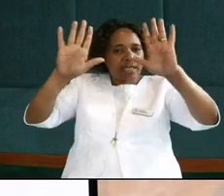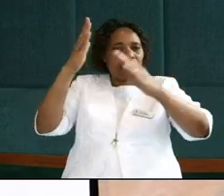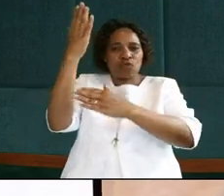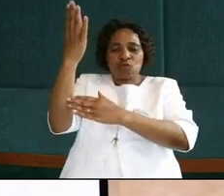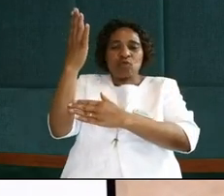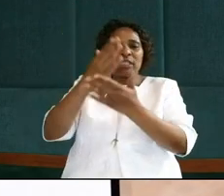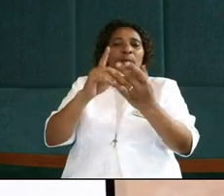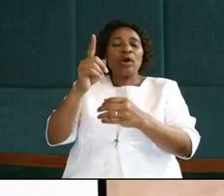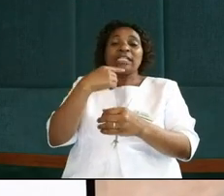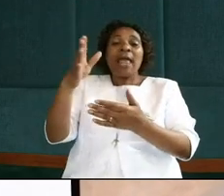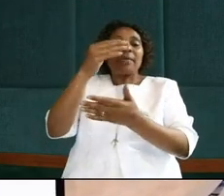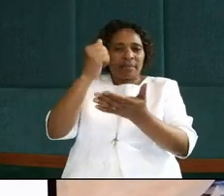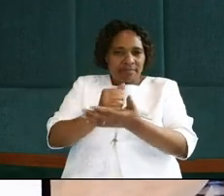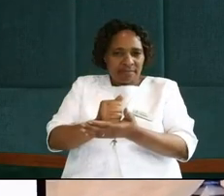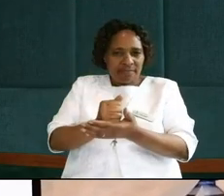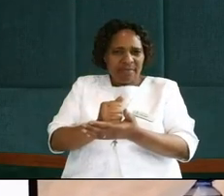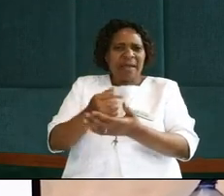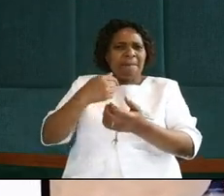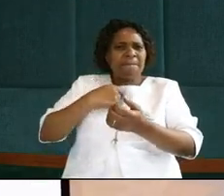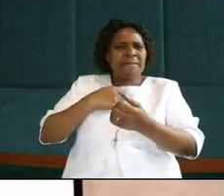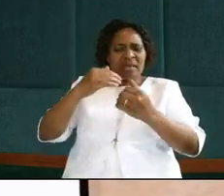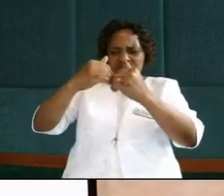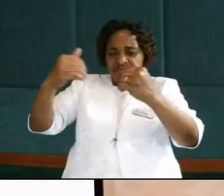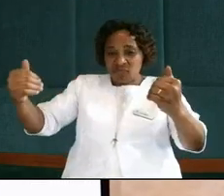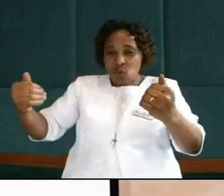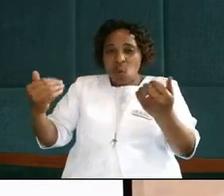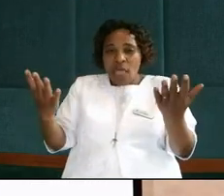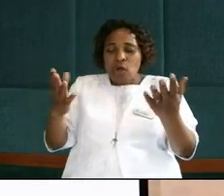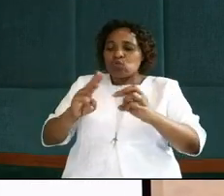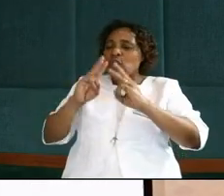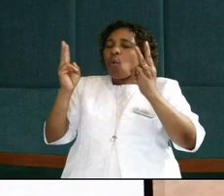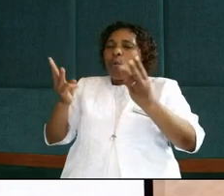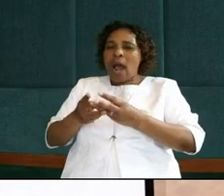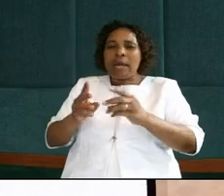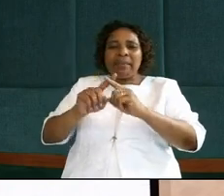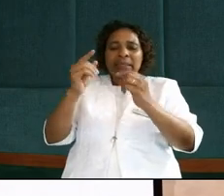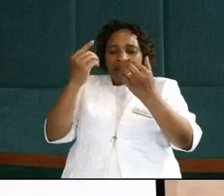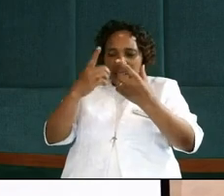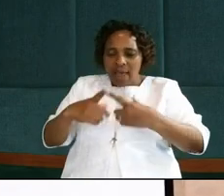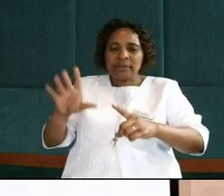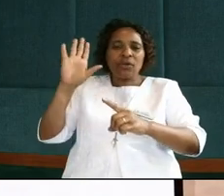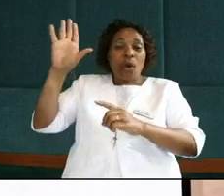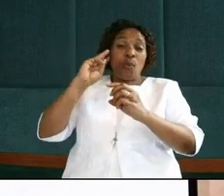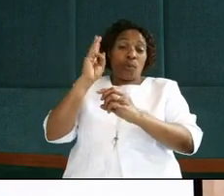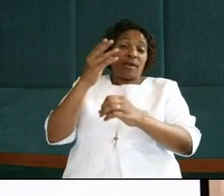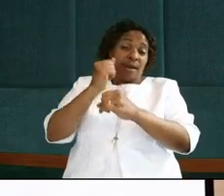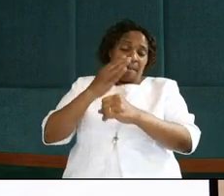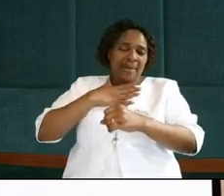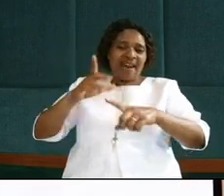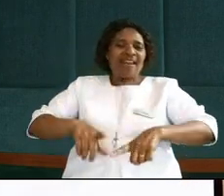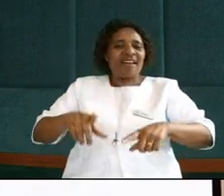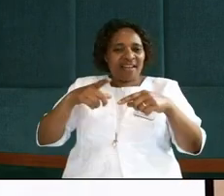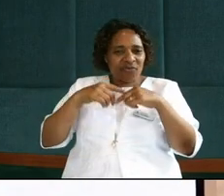say amen? I have subjected myself to your will, let your will be done in my life, my